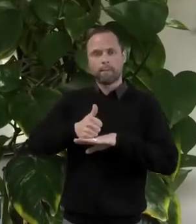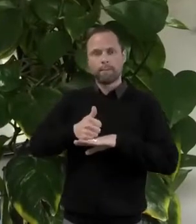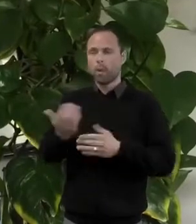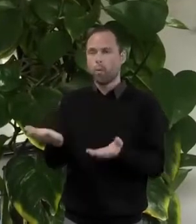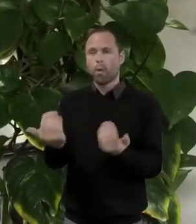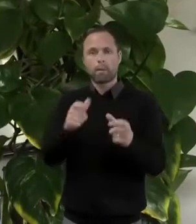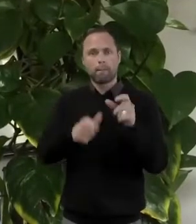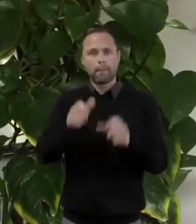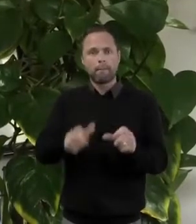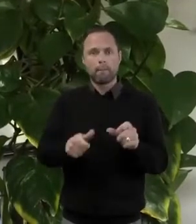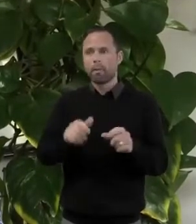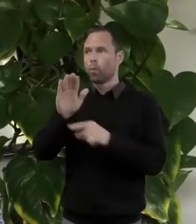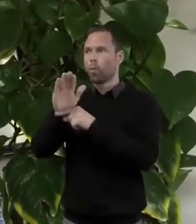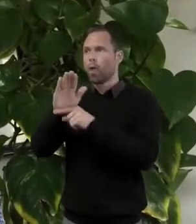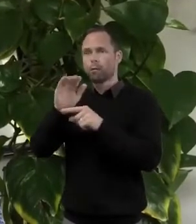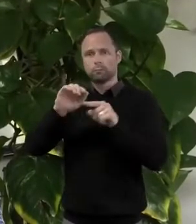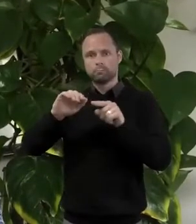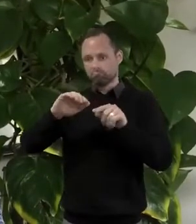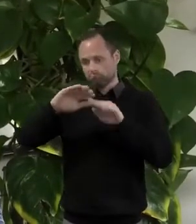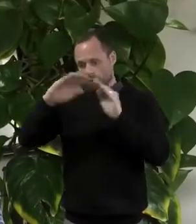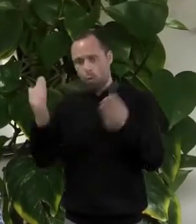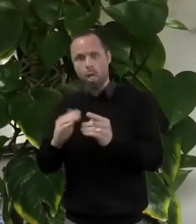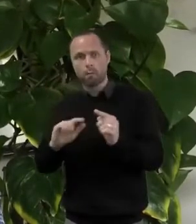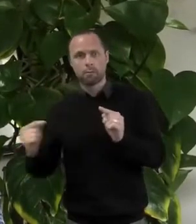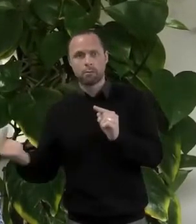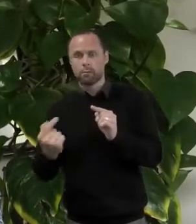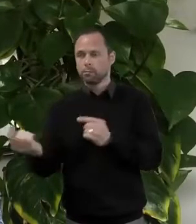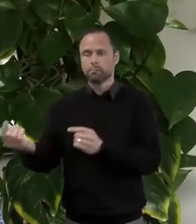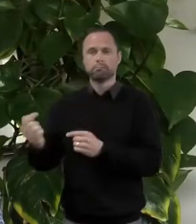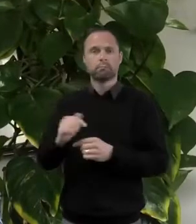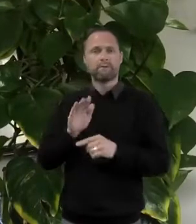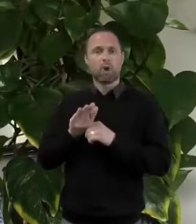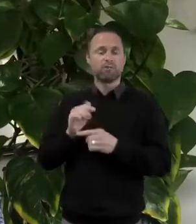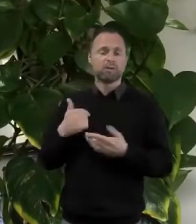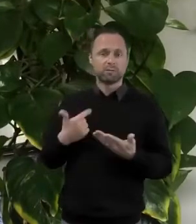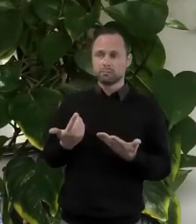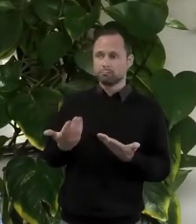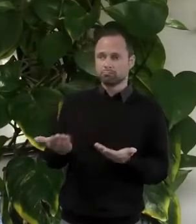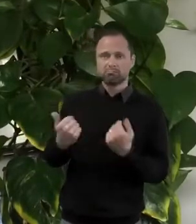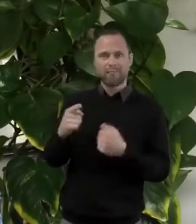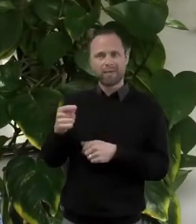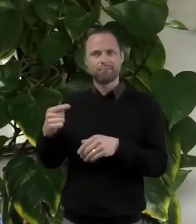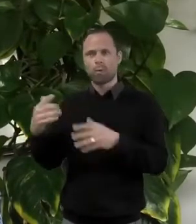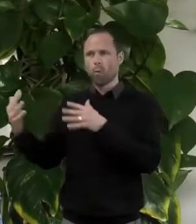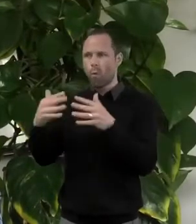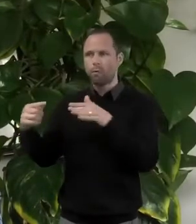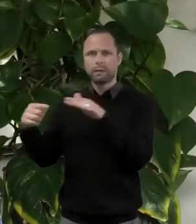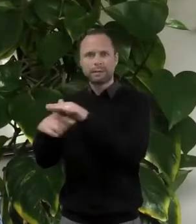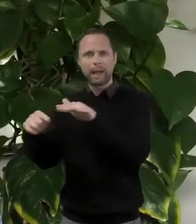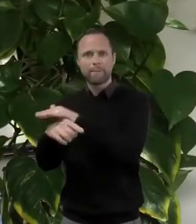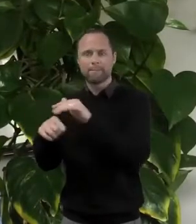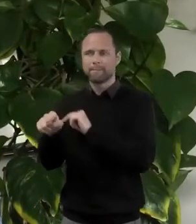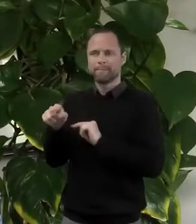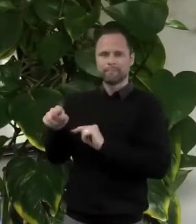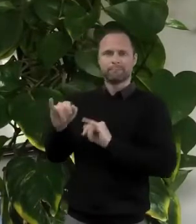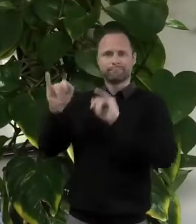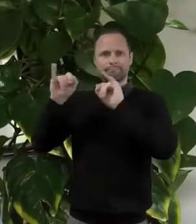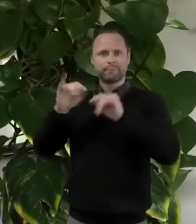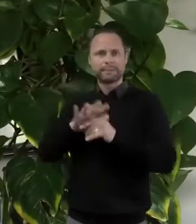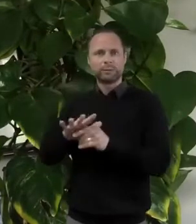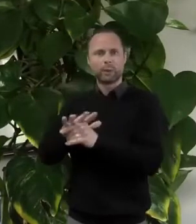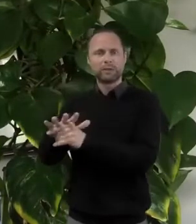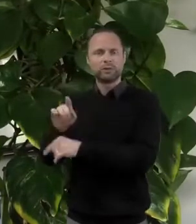people from around the world who are running and escaping war in different Middle Eastern